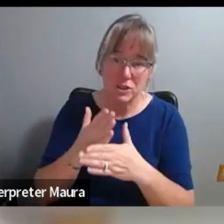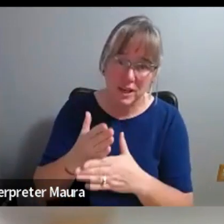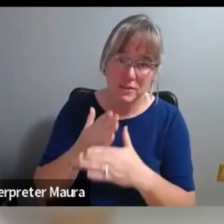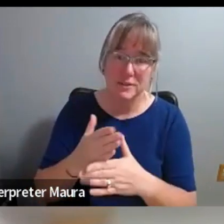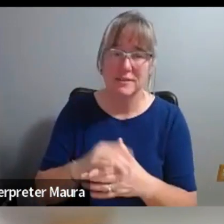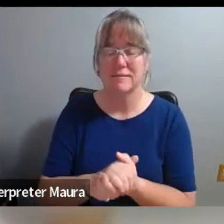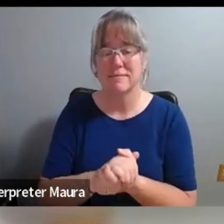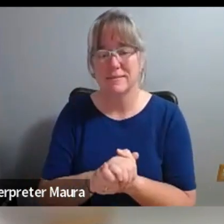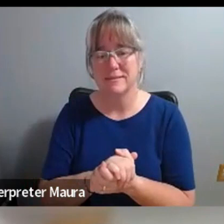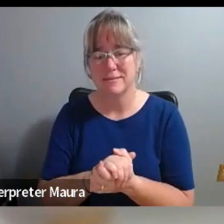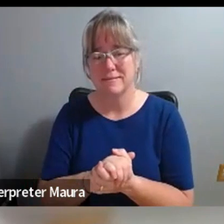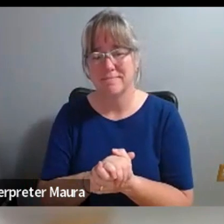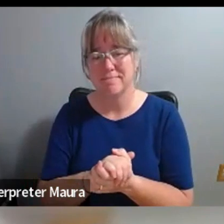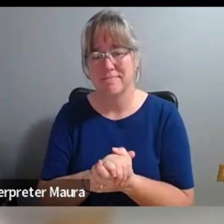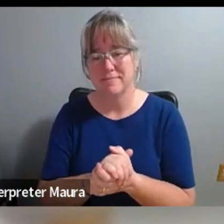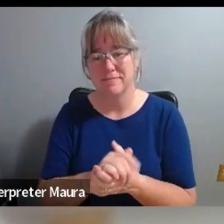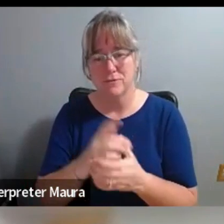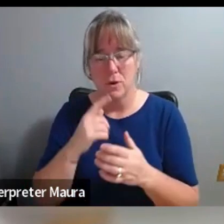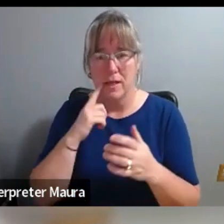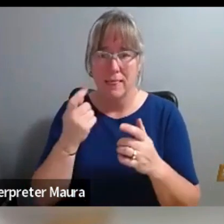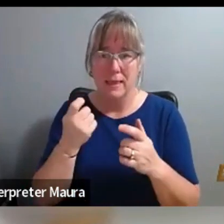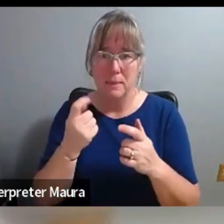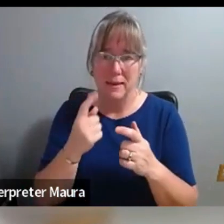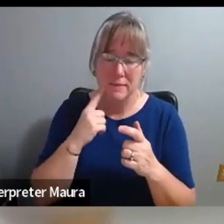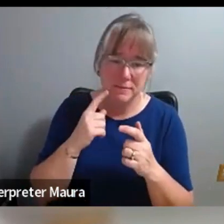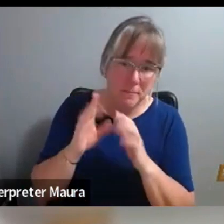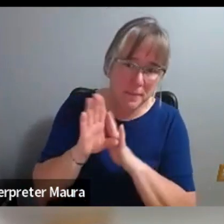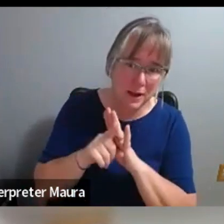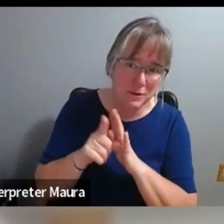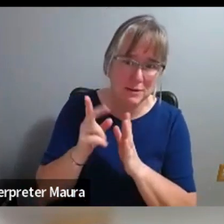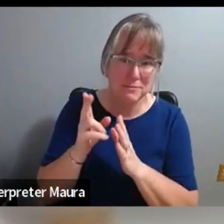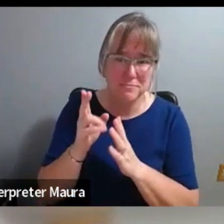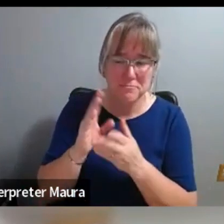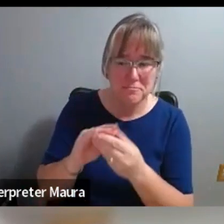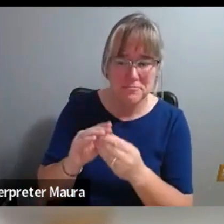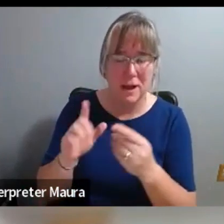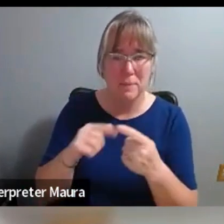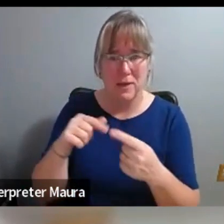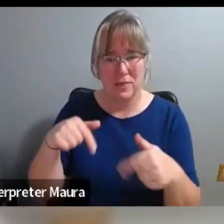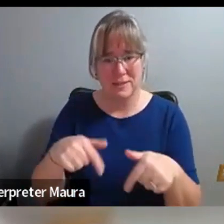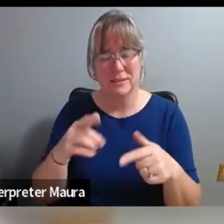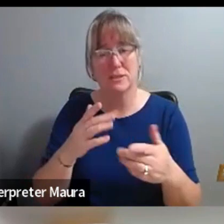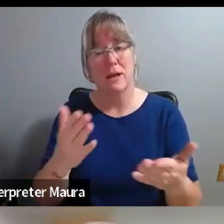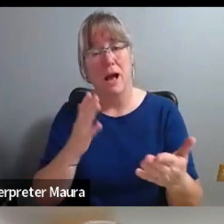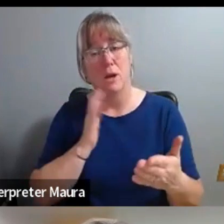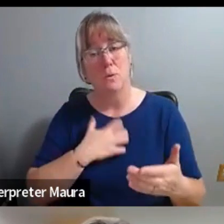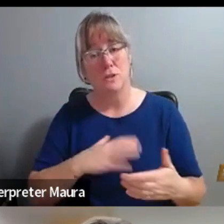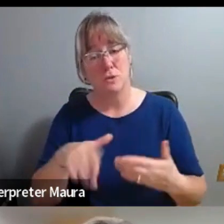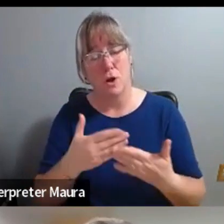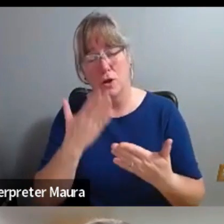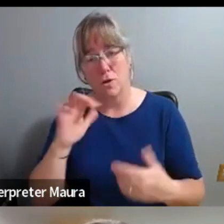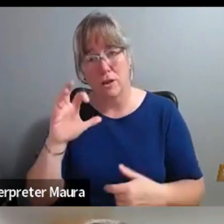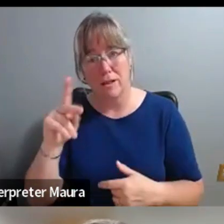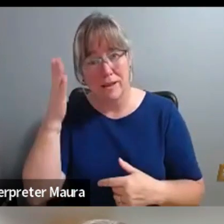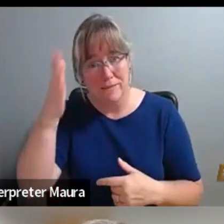us sort of a peek behind the, behind the podcast here today. Uh, I wish you all the best of luck and thanks everybody for coming